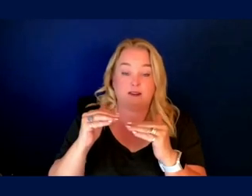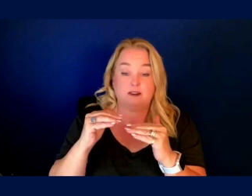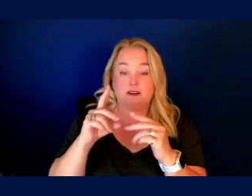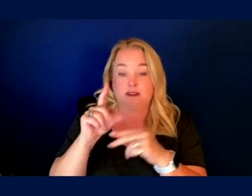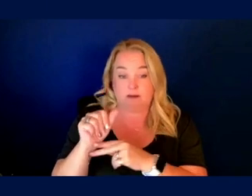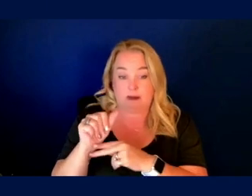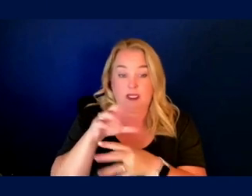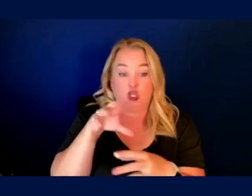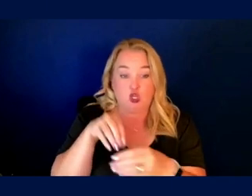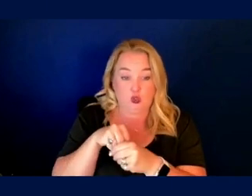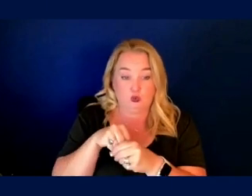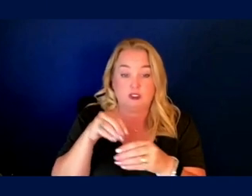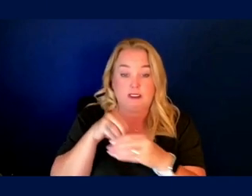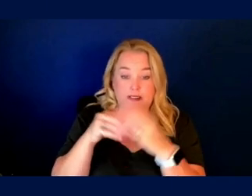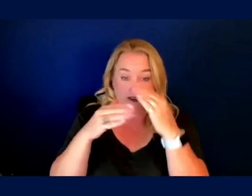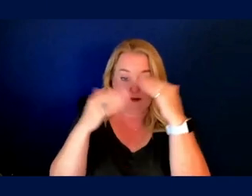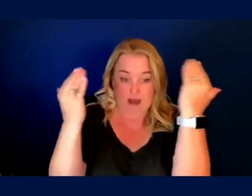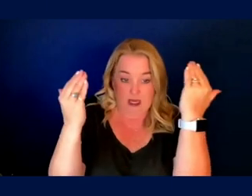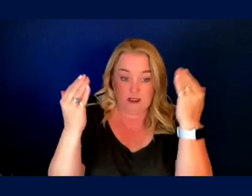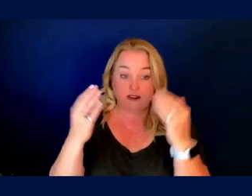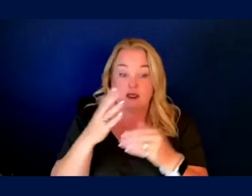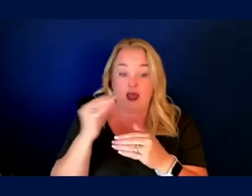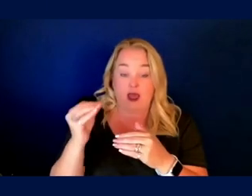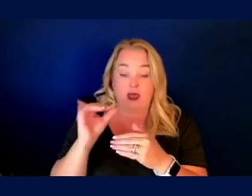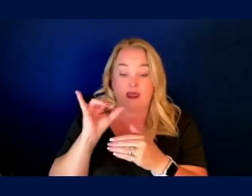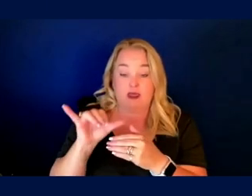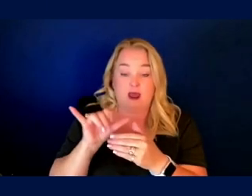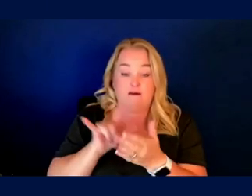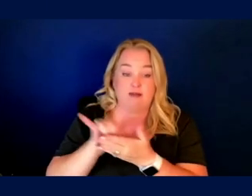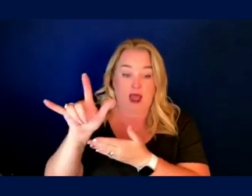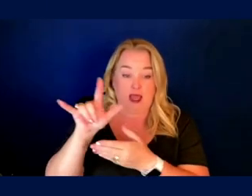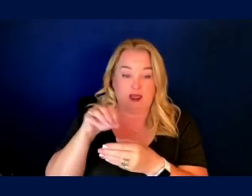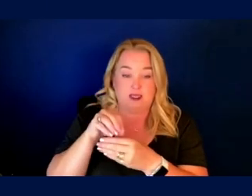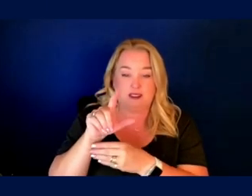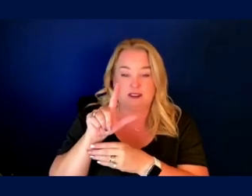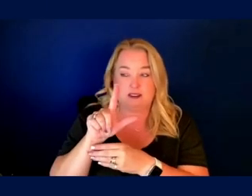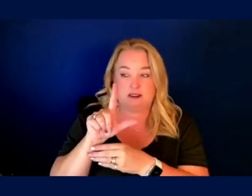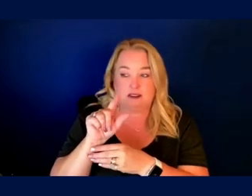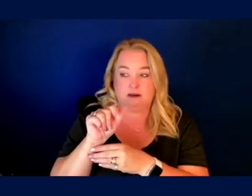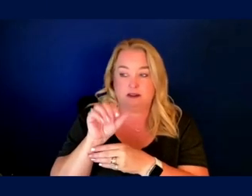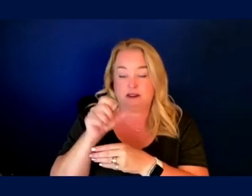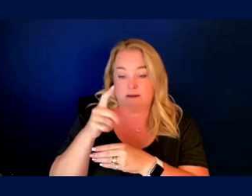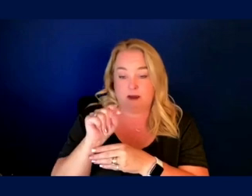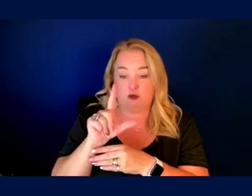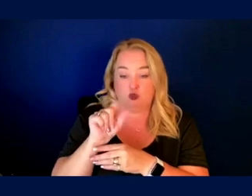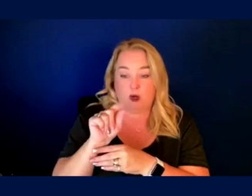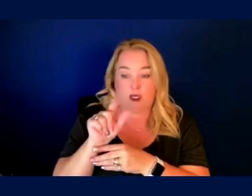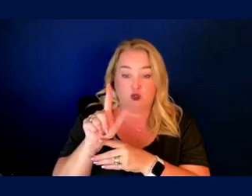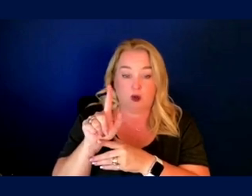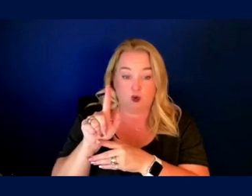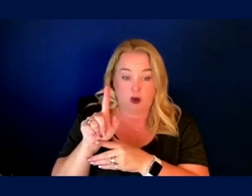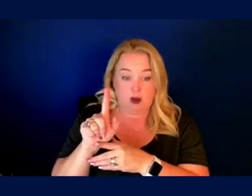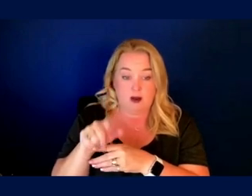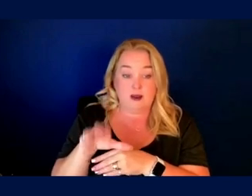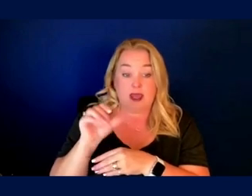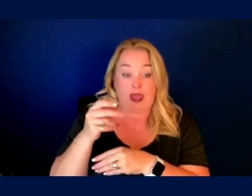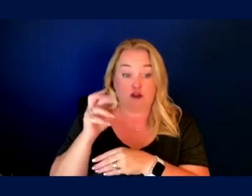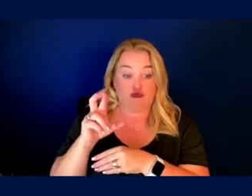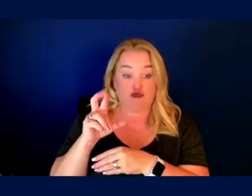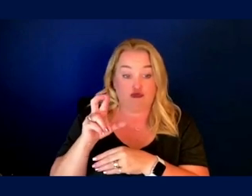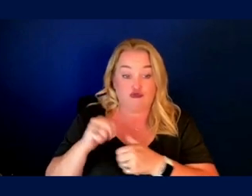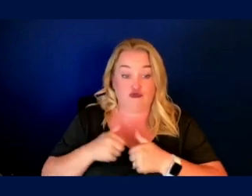On the SpaceX 4 Inspiration flight in September of 2001, Haley Arsenault, a cancer survivor,